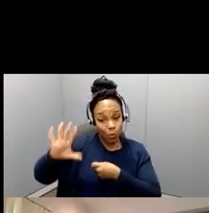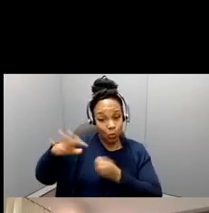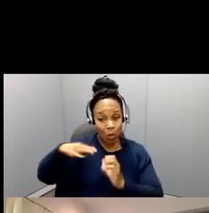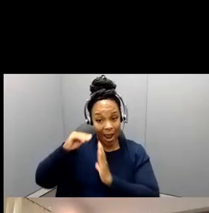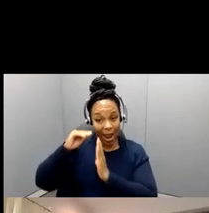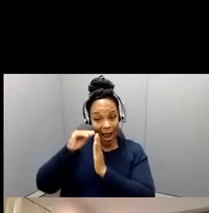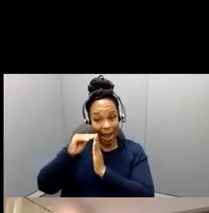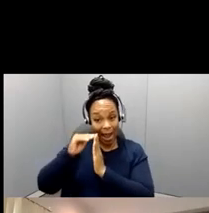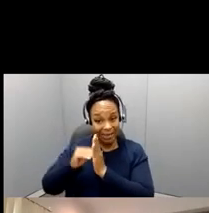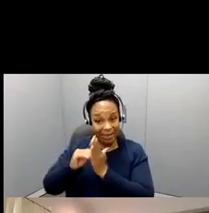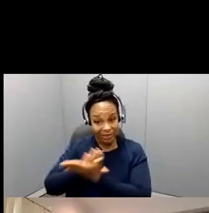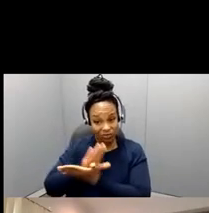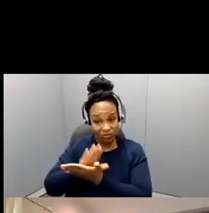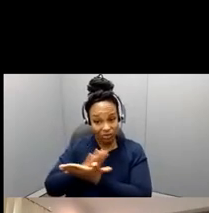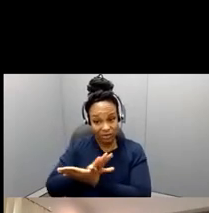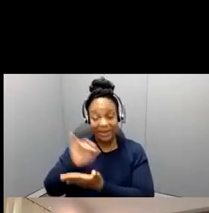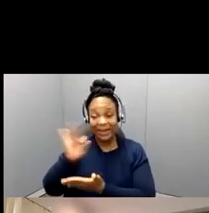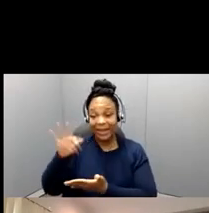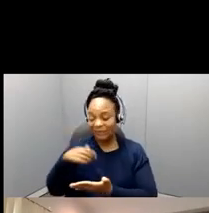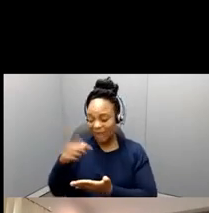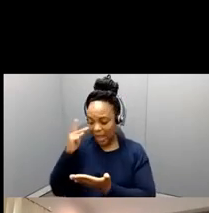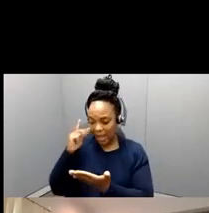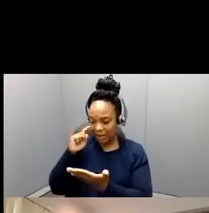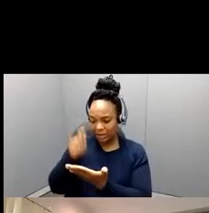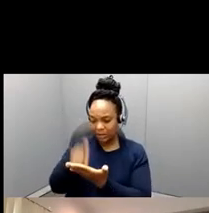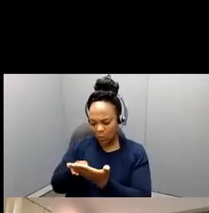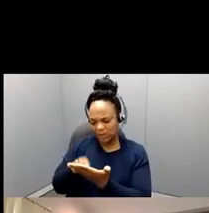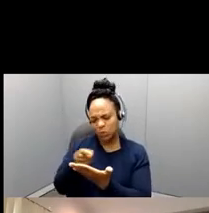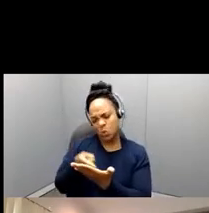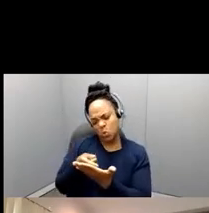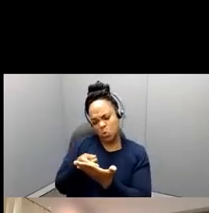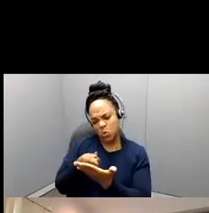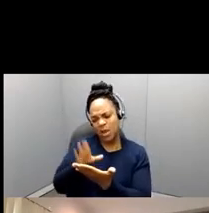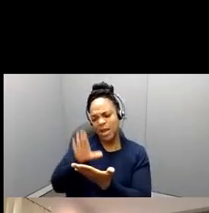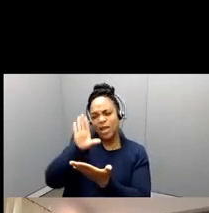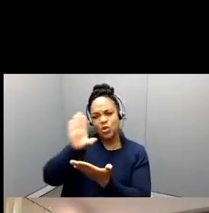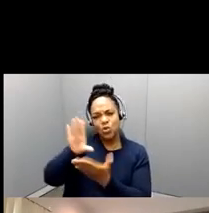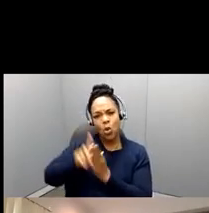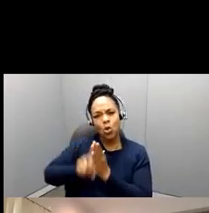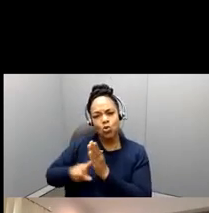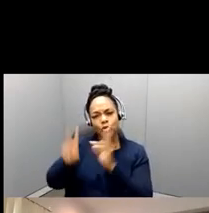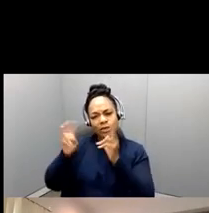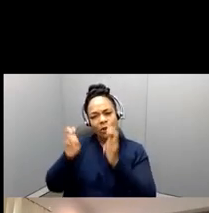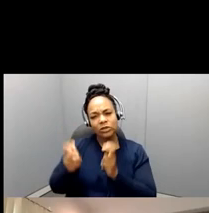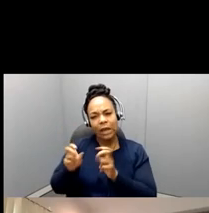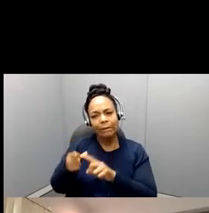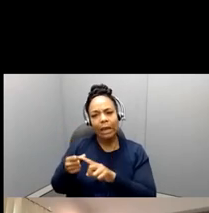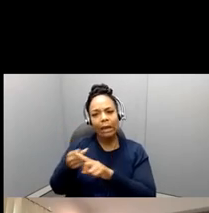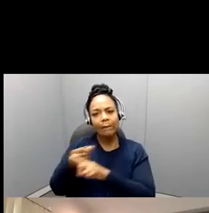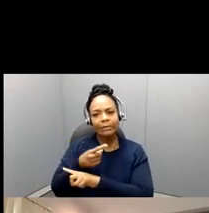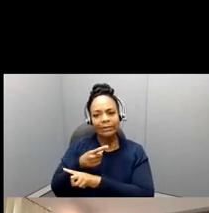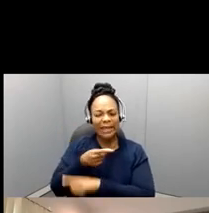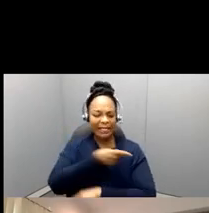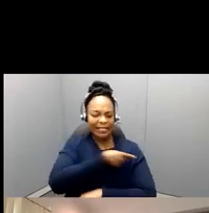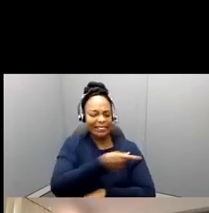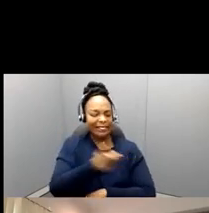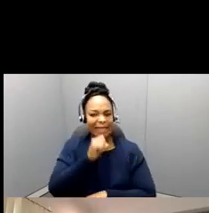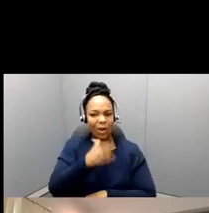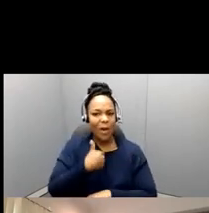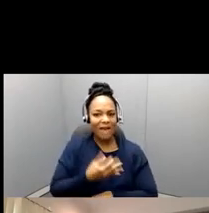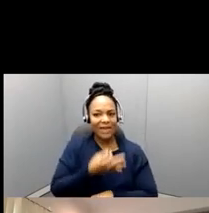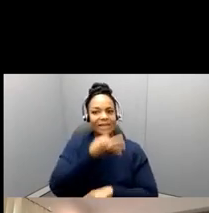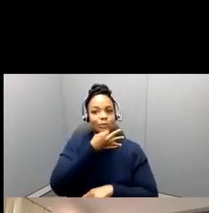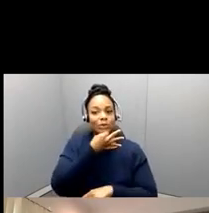core members, uh, do not have a specialization in, we invite other scholars who may have that, that area, so